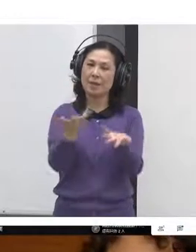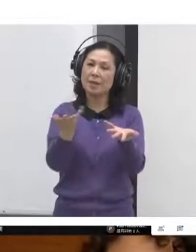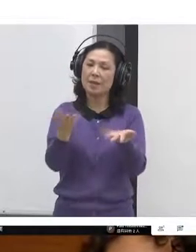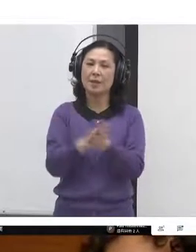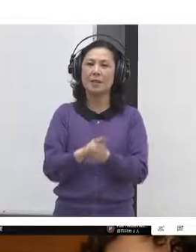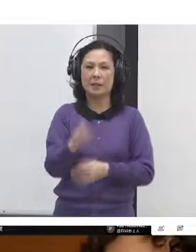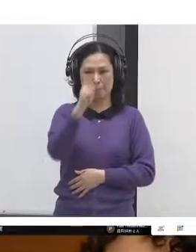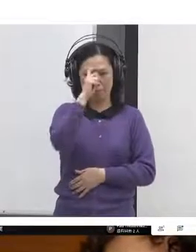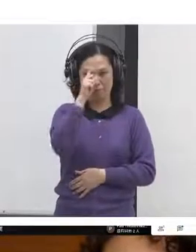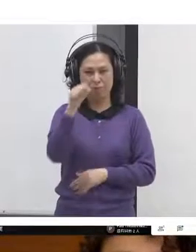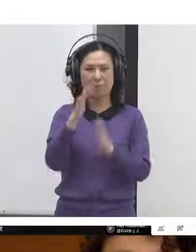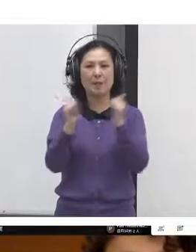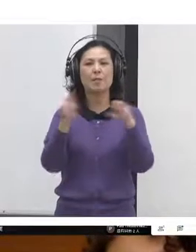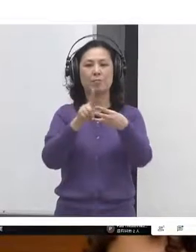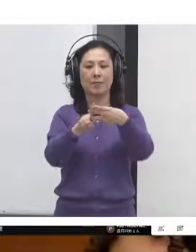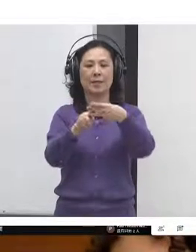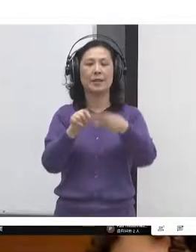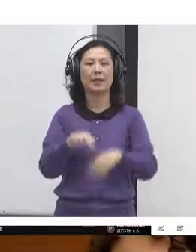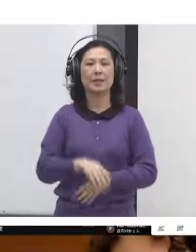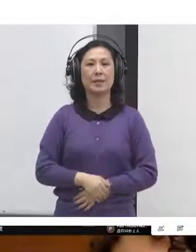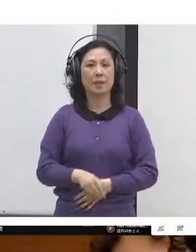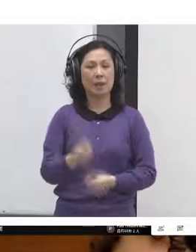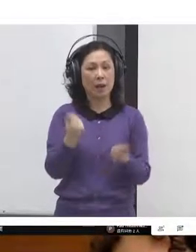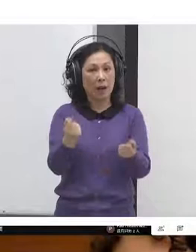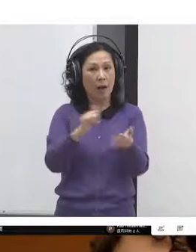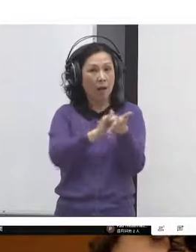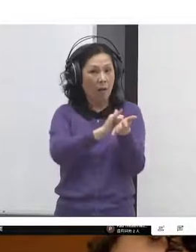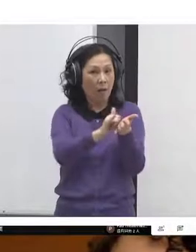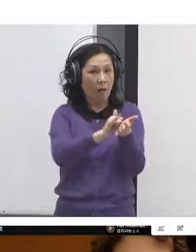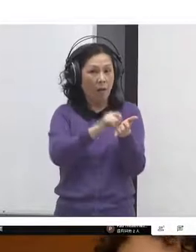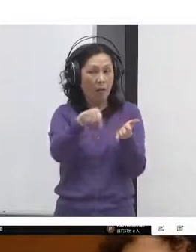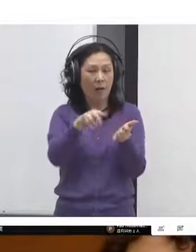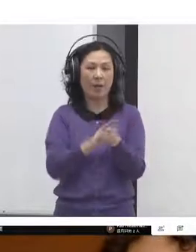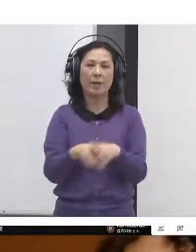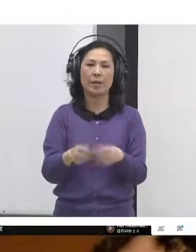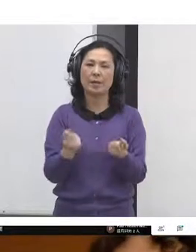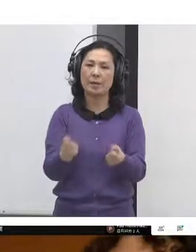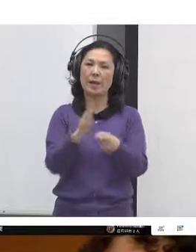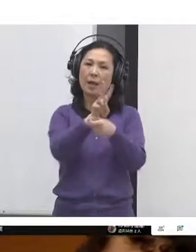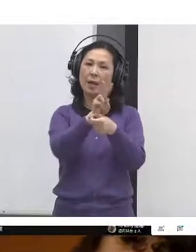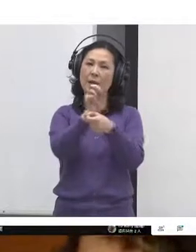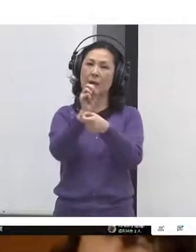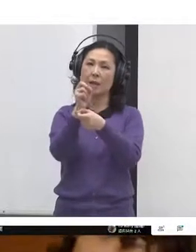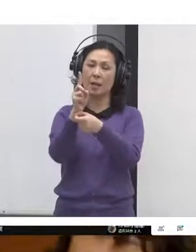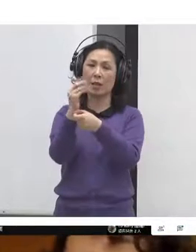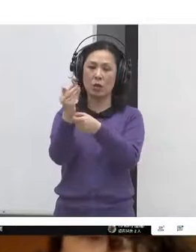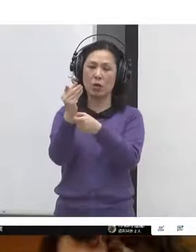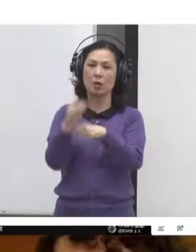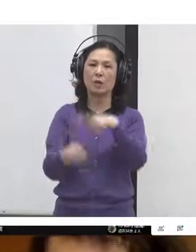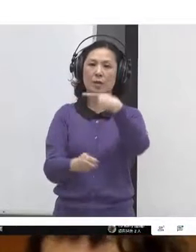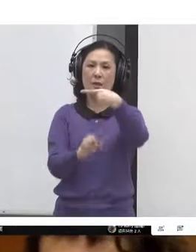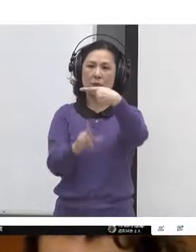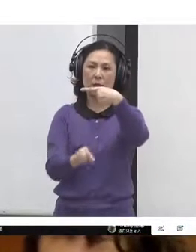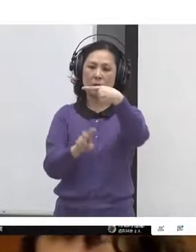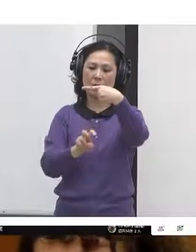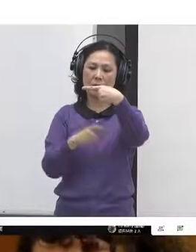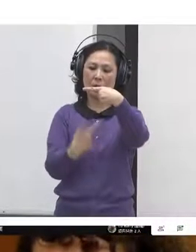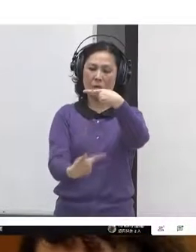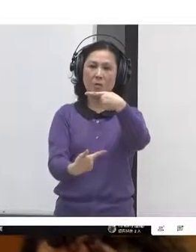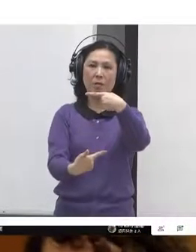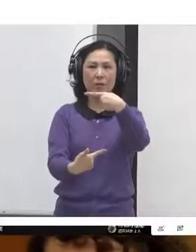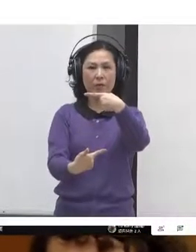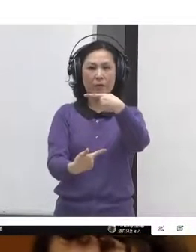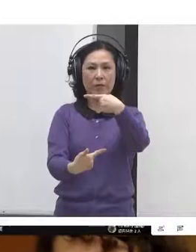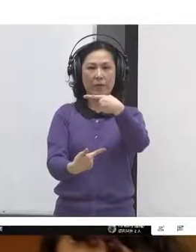it had its first day of action on January 26, 2019, a die in and banner hang in the middle of Rockef